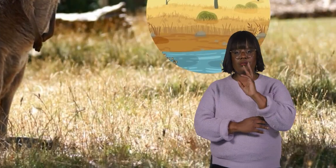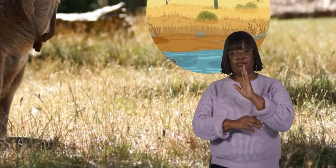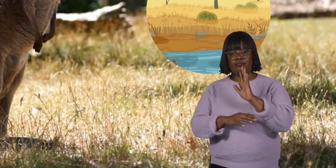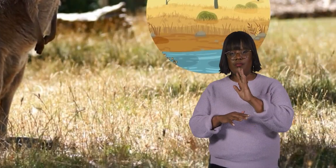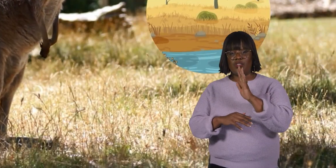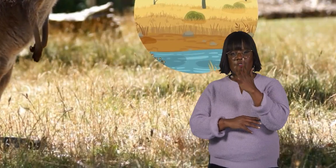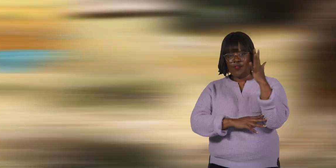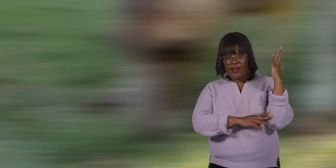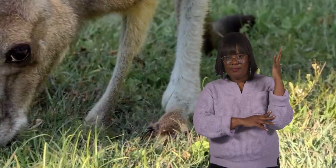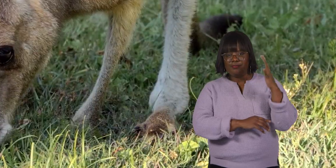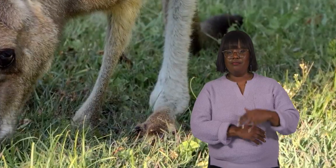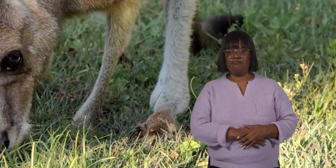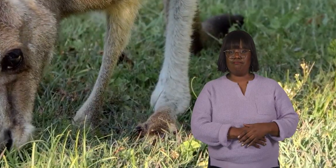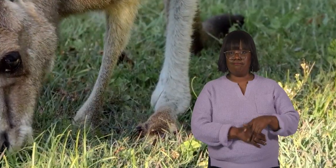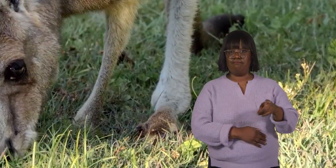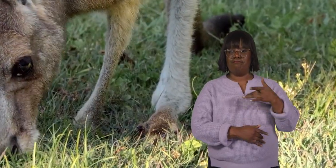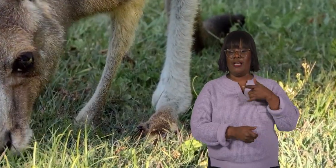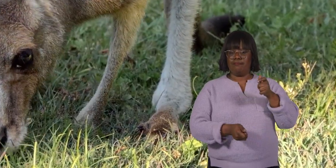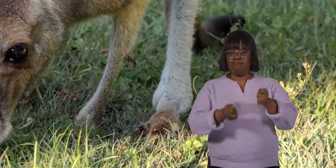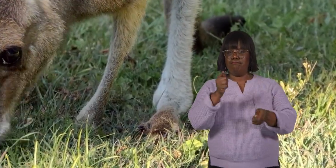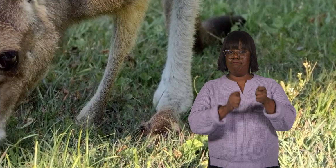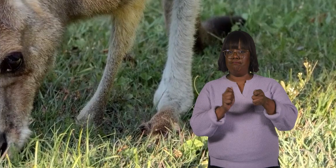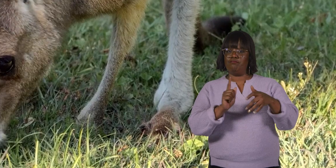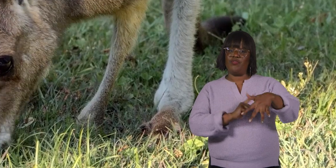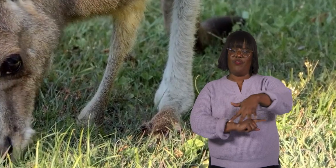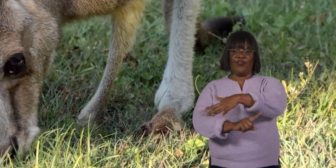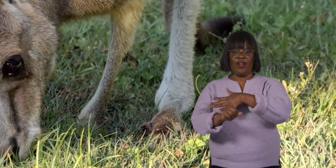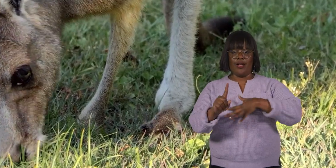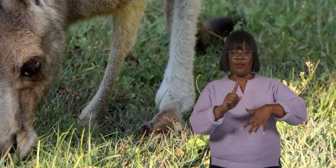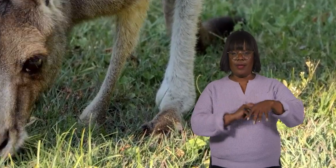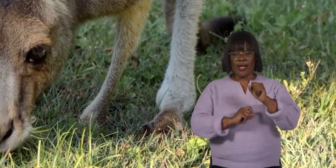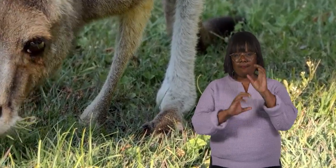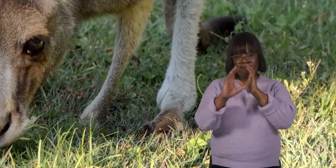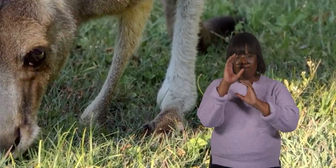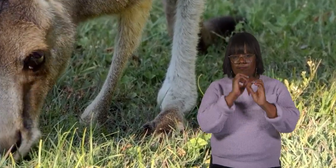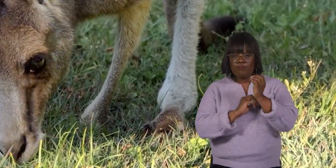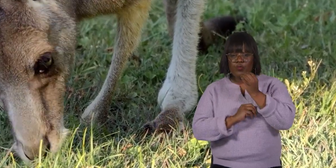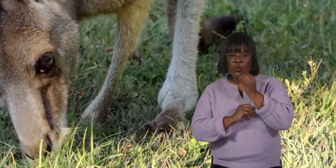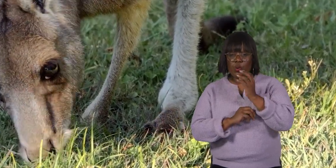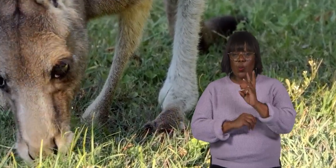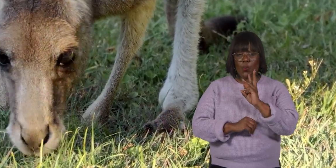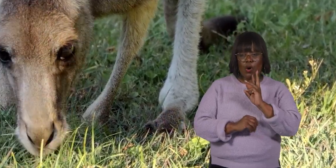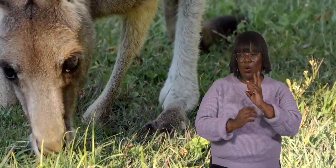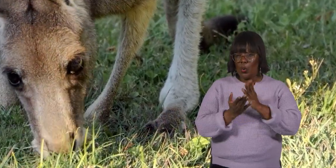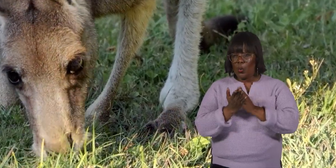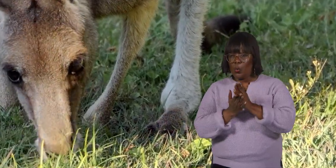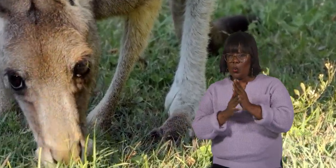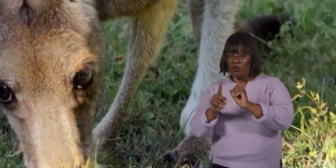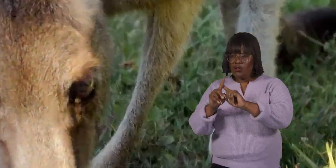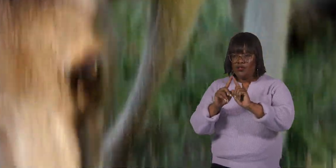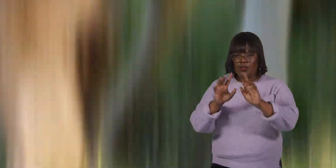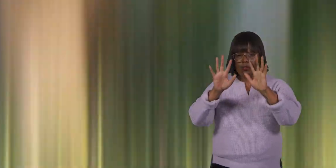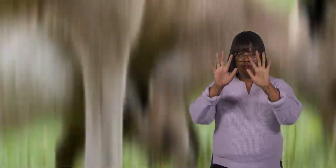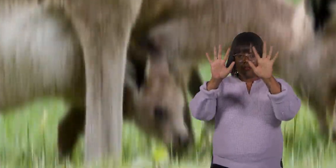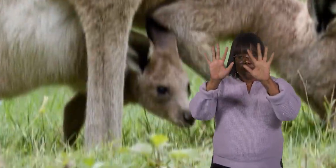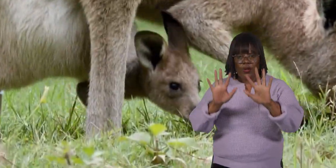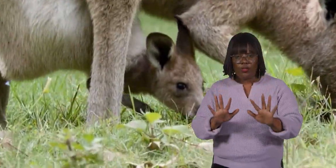and savannas. They are well adapted to their environment and can find food and water even in harsh conditions.